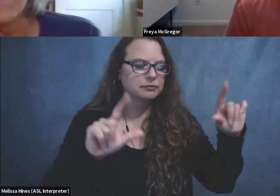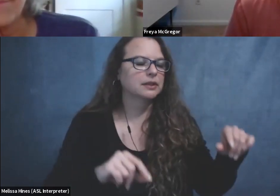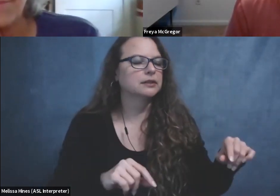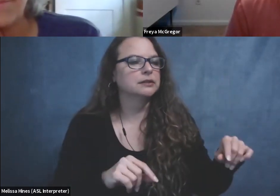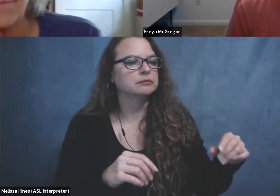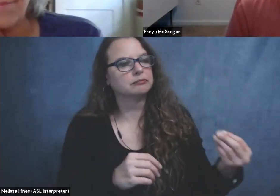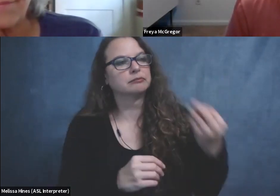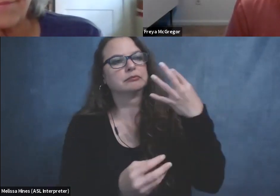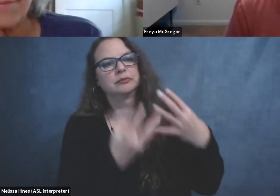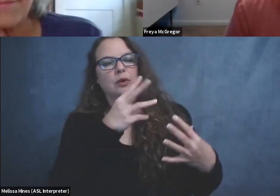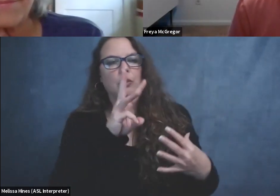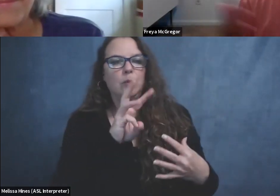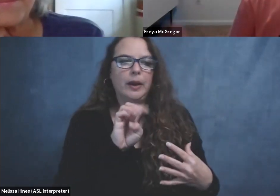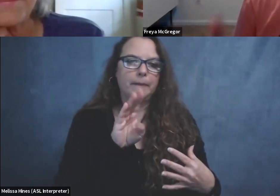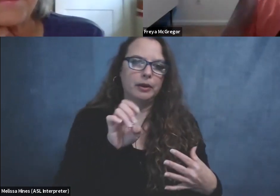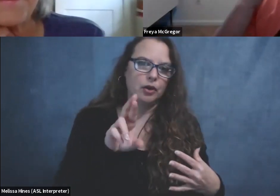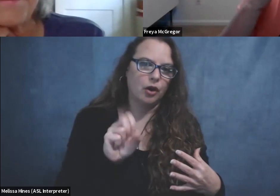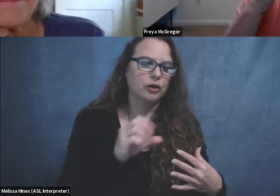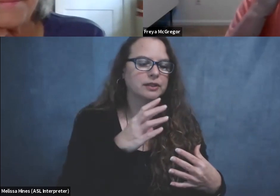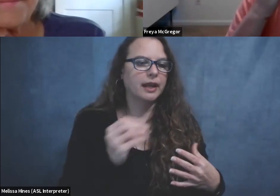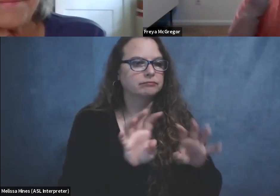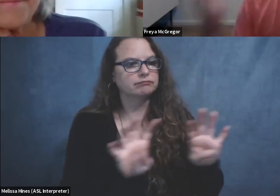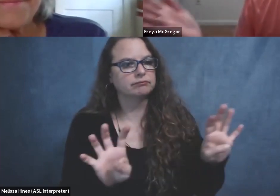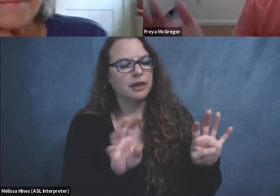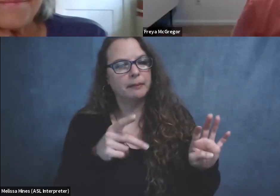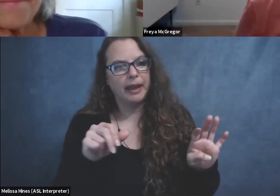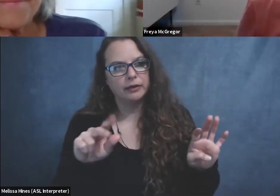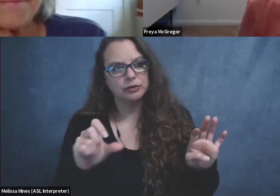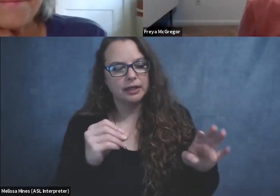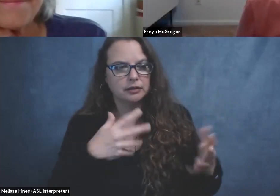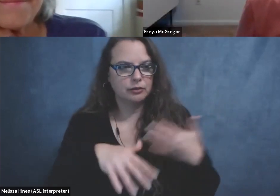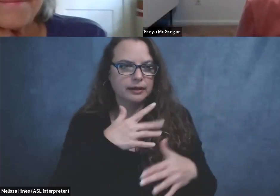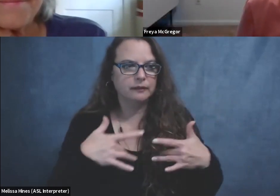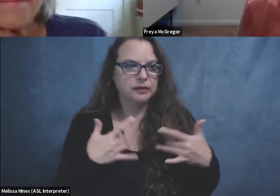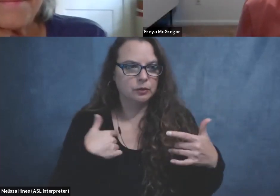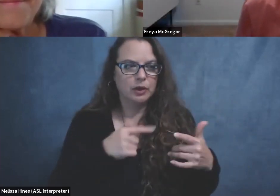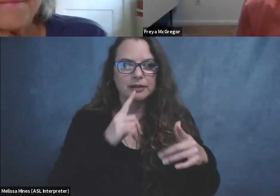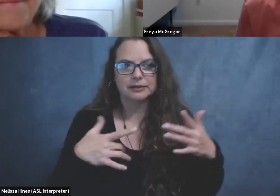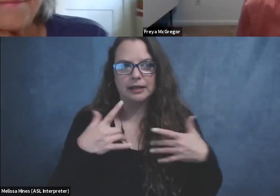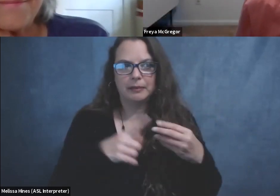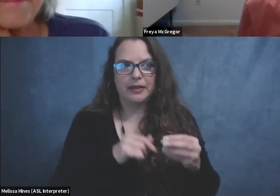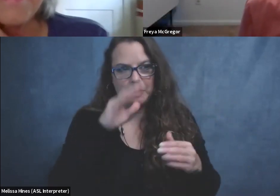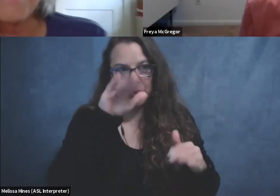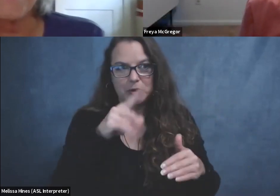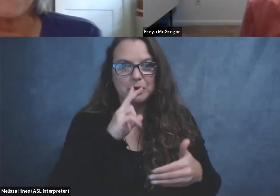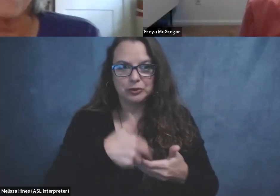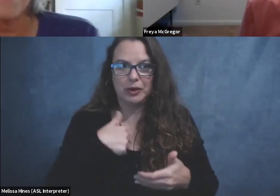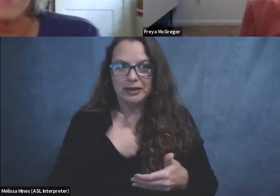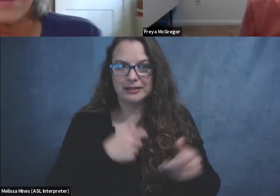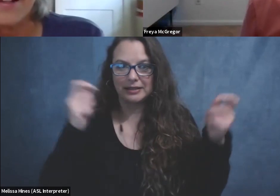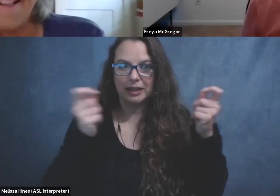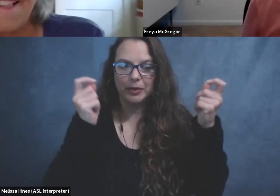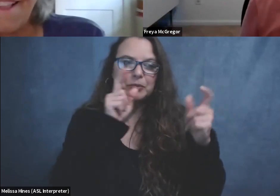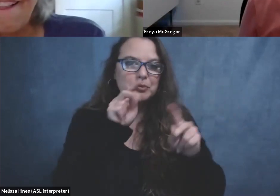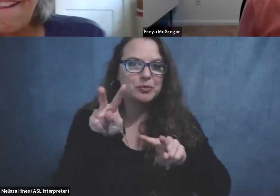um, a few, um, interactive events. So we're really excited about that. And we hope that you'll join us in, um, celebrating birding with